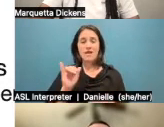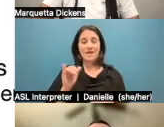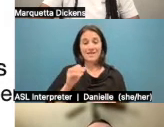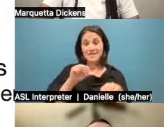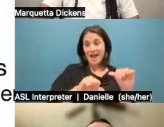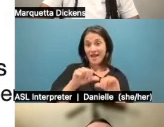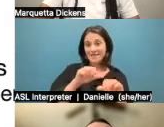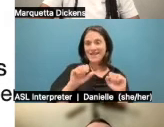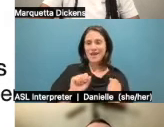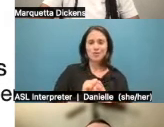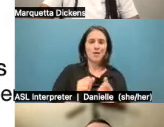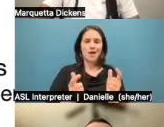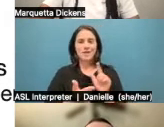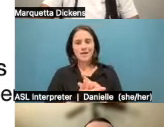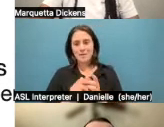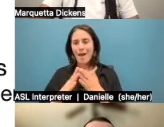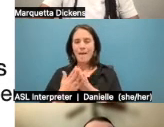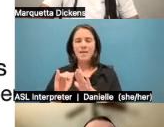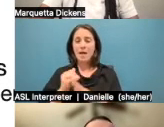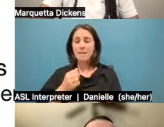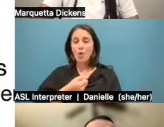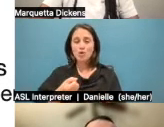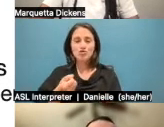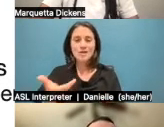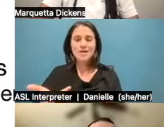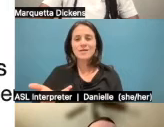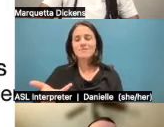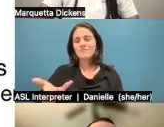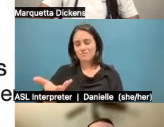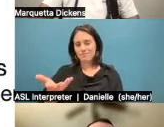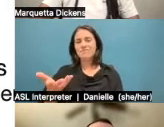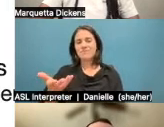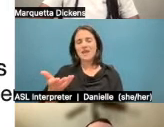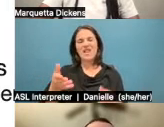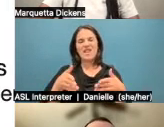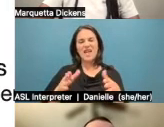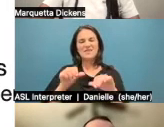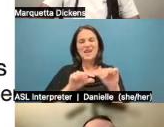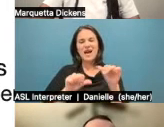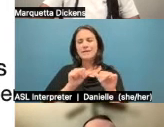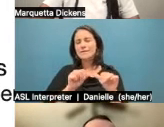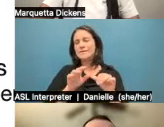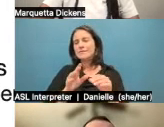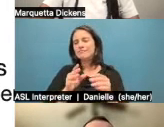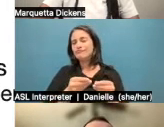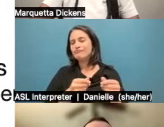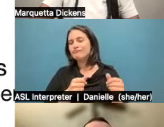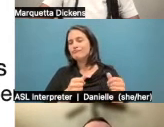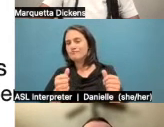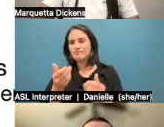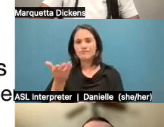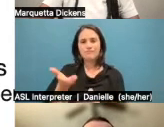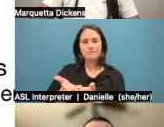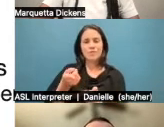it to people's daily lives and then let the science sort of sleep or seep through the cracks. Um, I kind of just ruled it like the more personal the story, the more